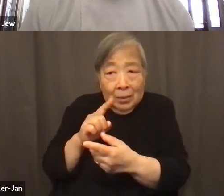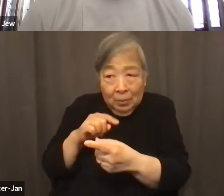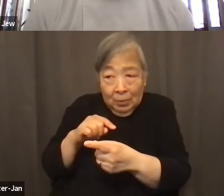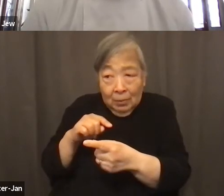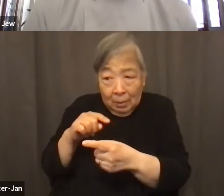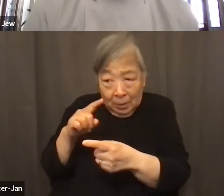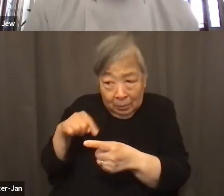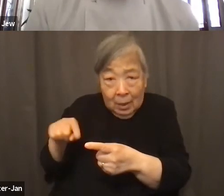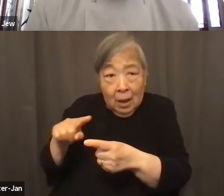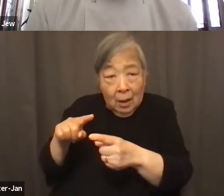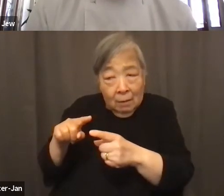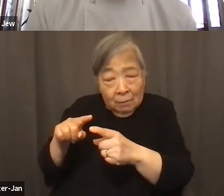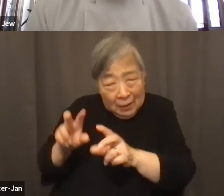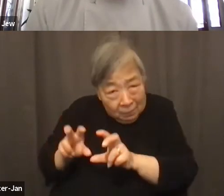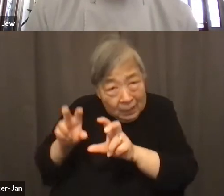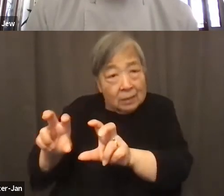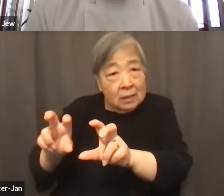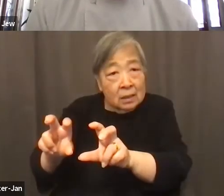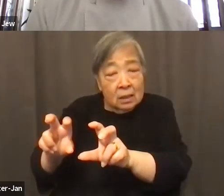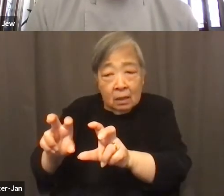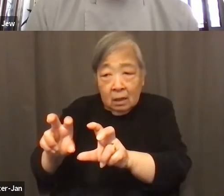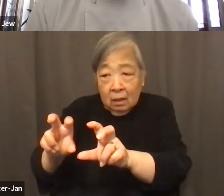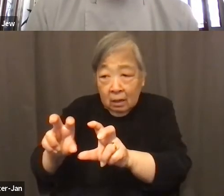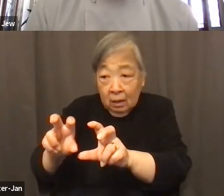and supplies them of all they need.